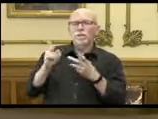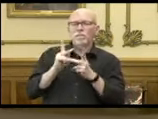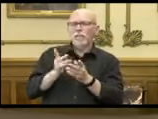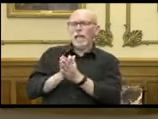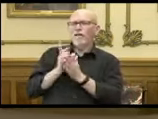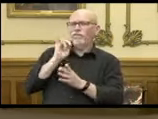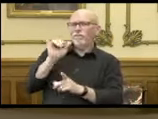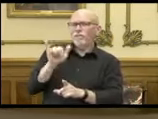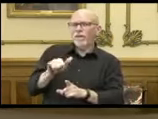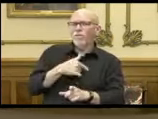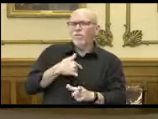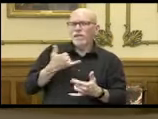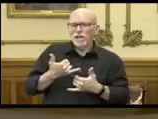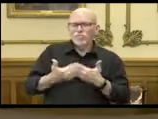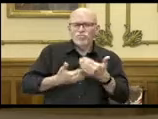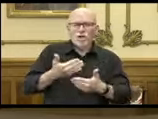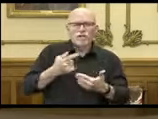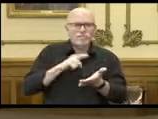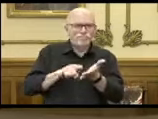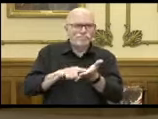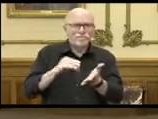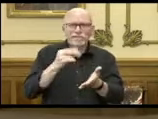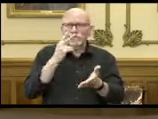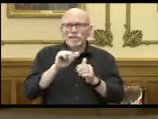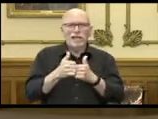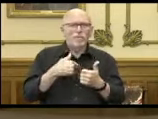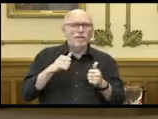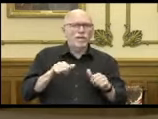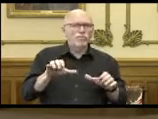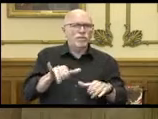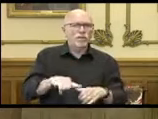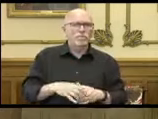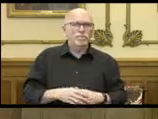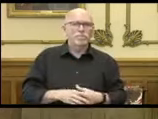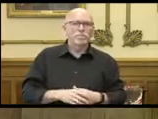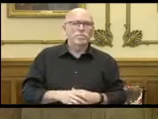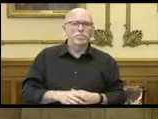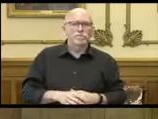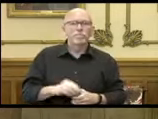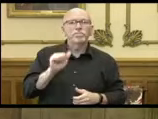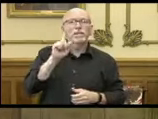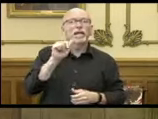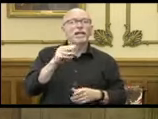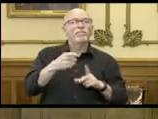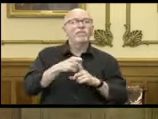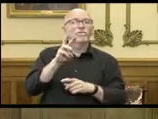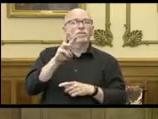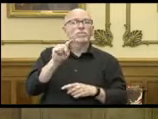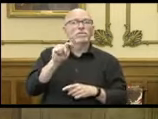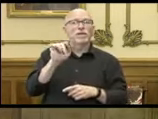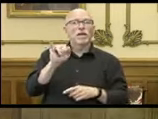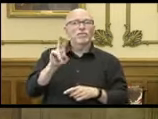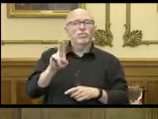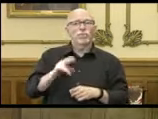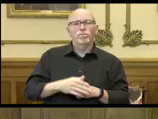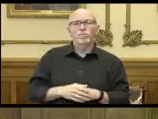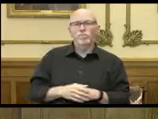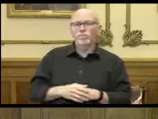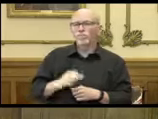that and we are in the process right now of looking at that and investigating that further. Adam with WTIU.